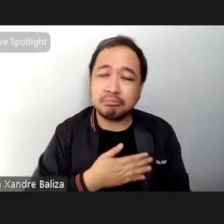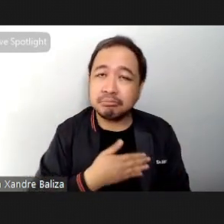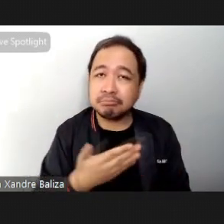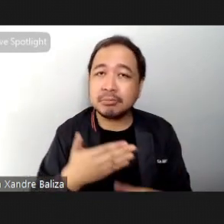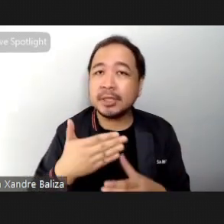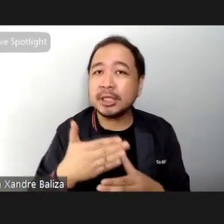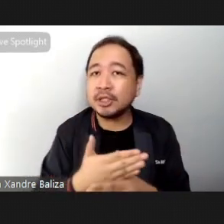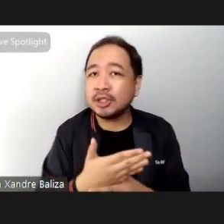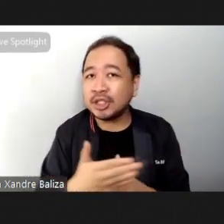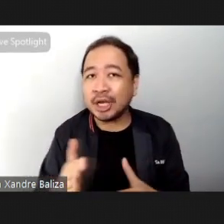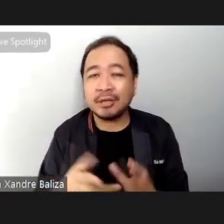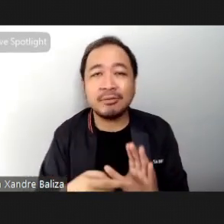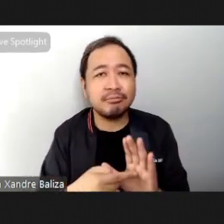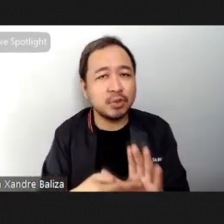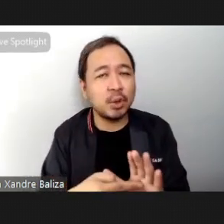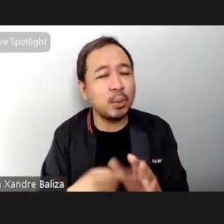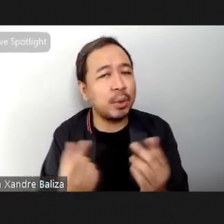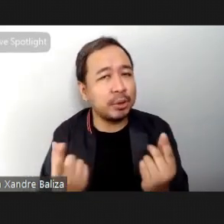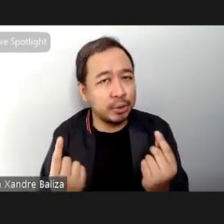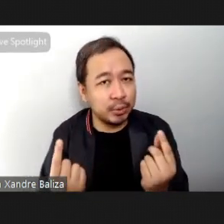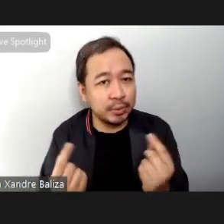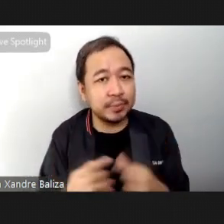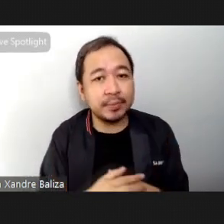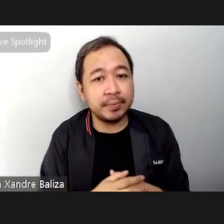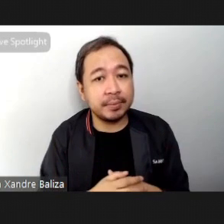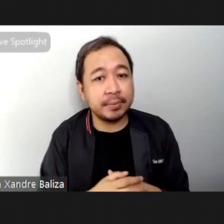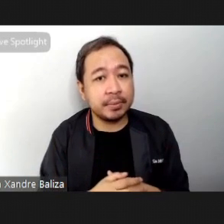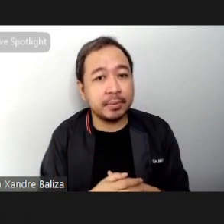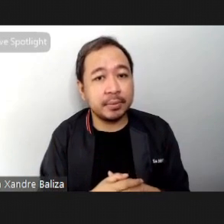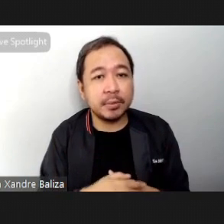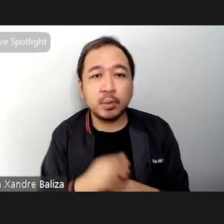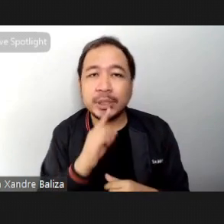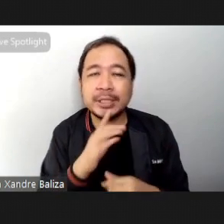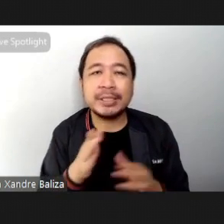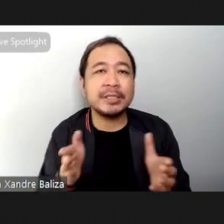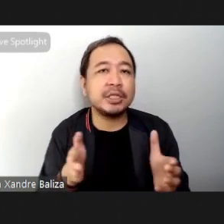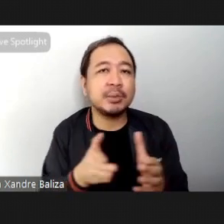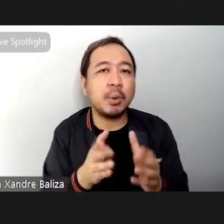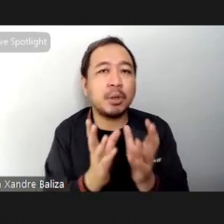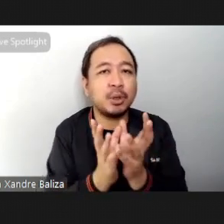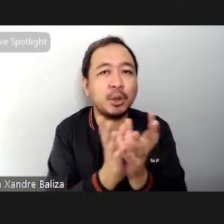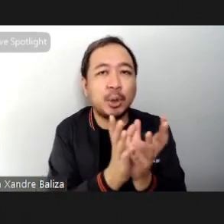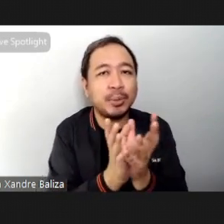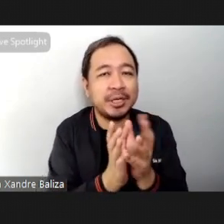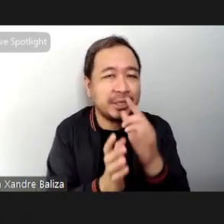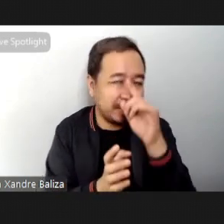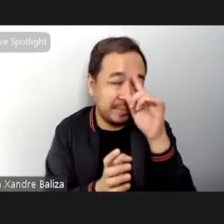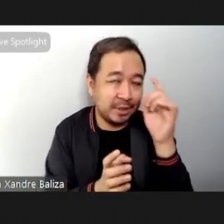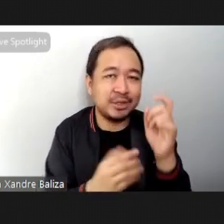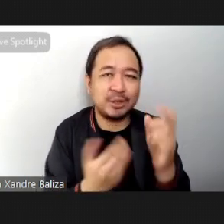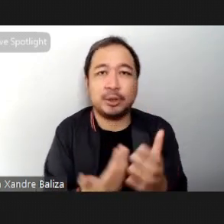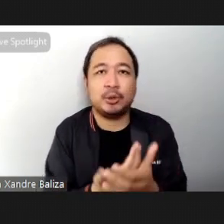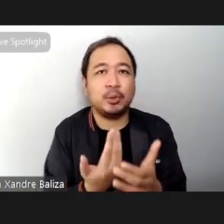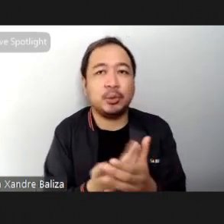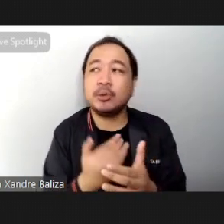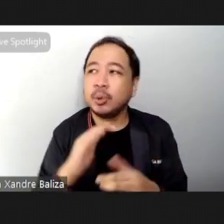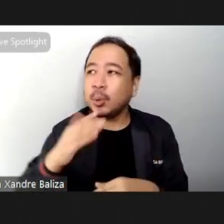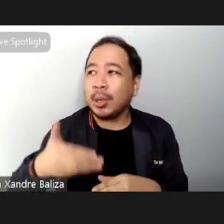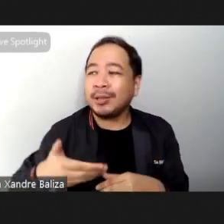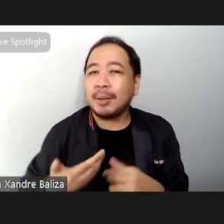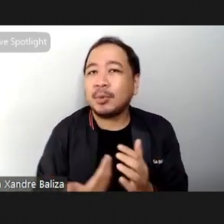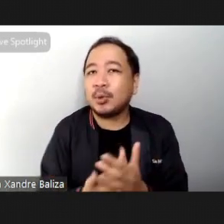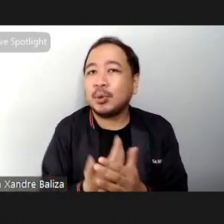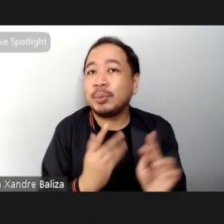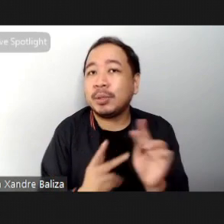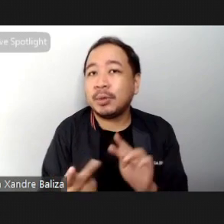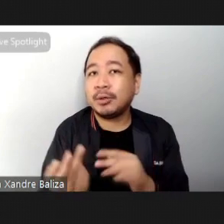want to show off what they can do We're relatively a small community since we're new and we welcome newcomers it is very special because